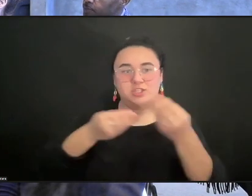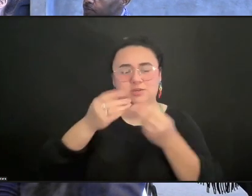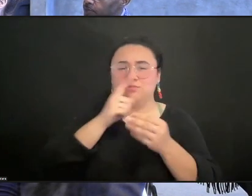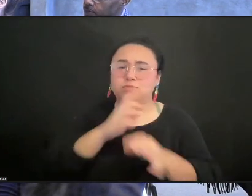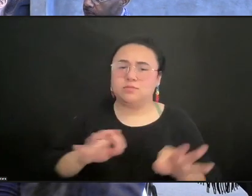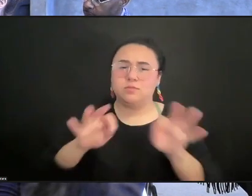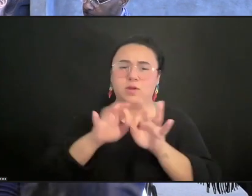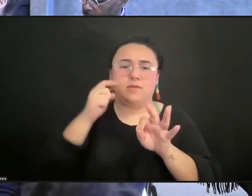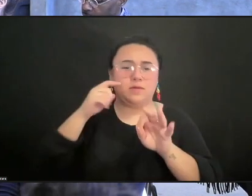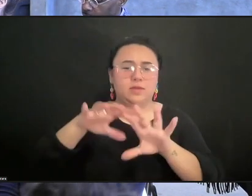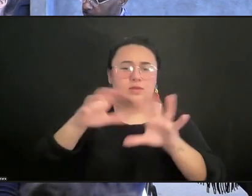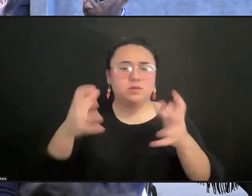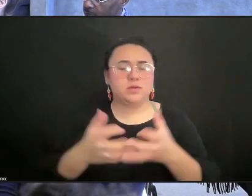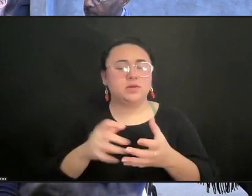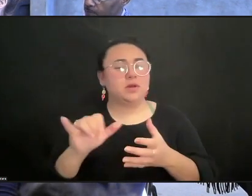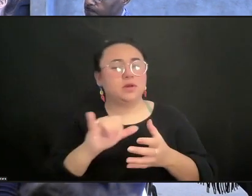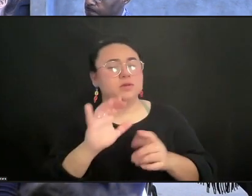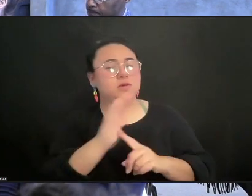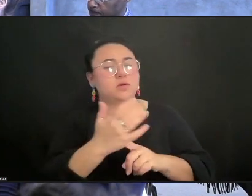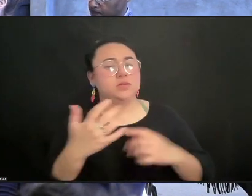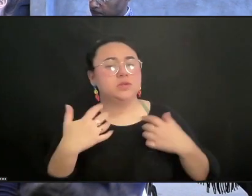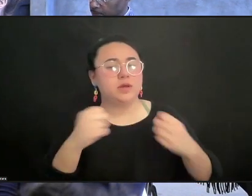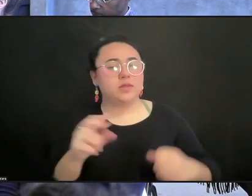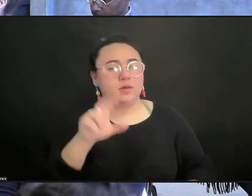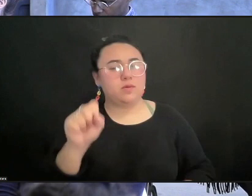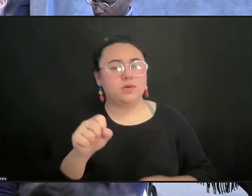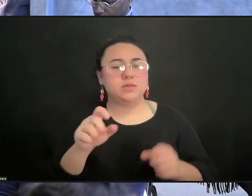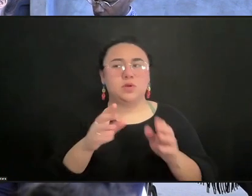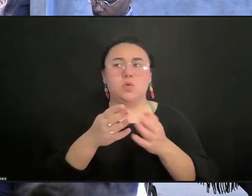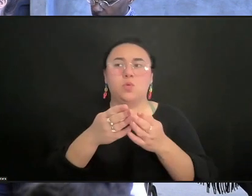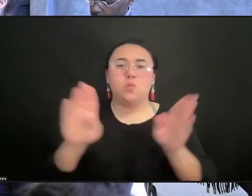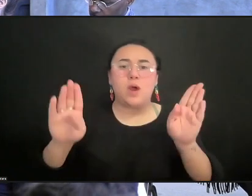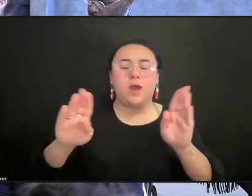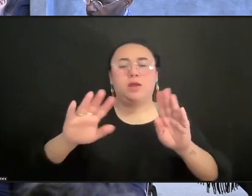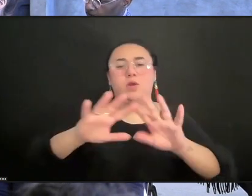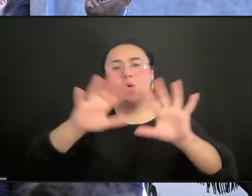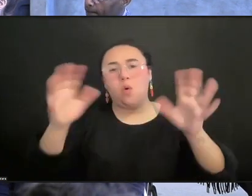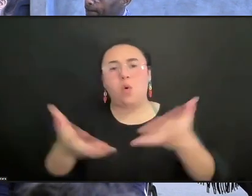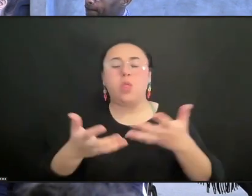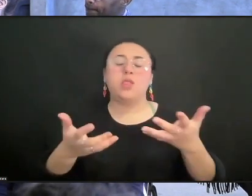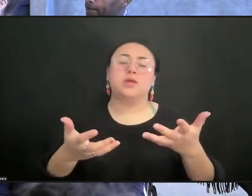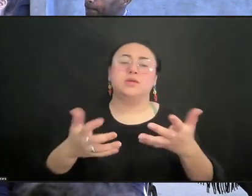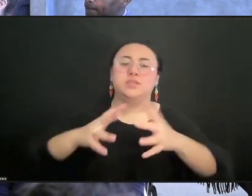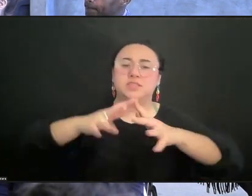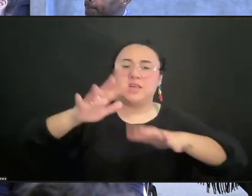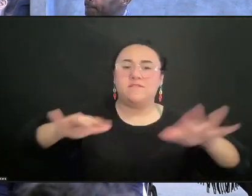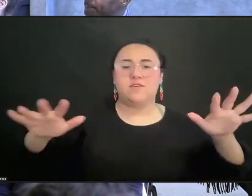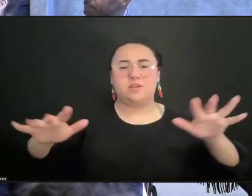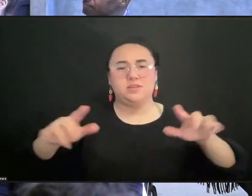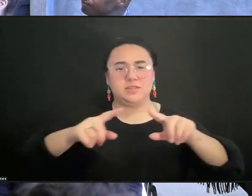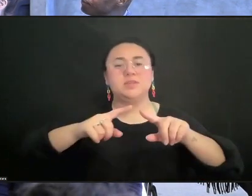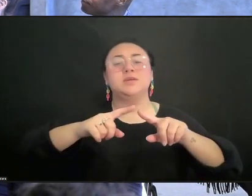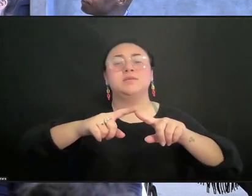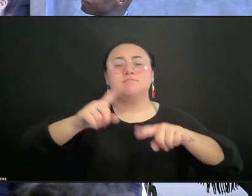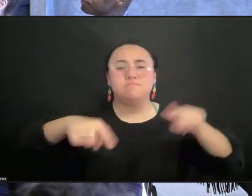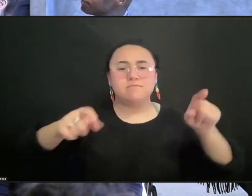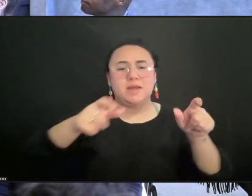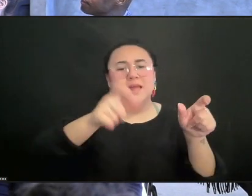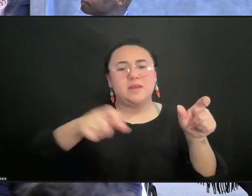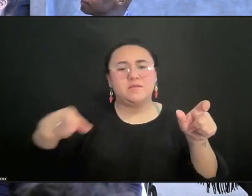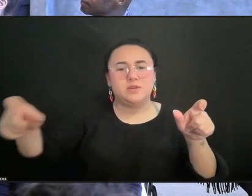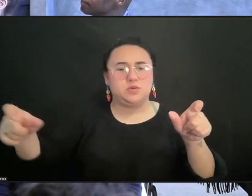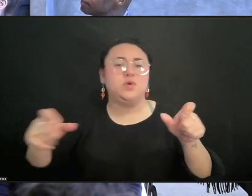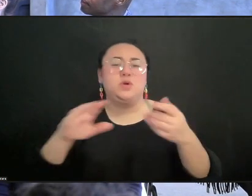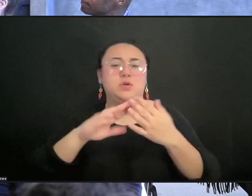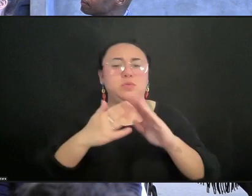health of the United States as a wide, whole, diverse individual communities that presenters and artists serve across our